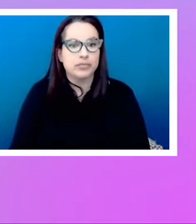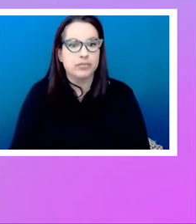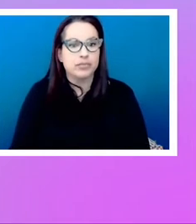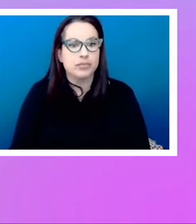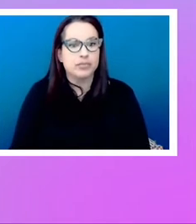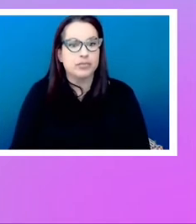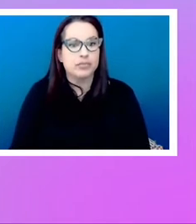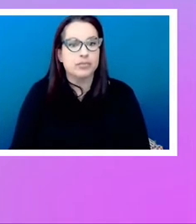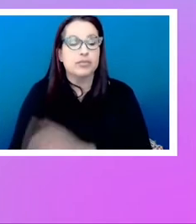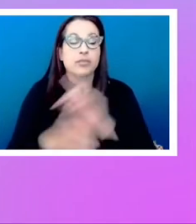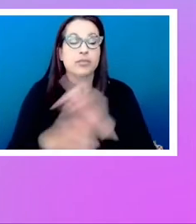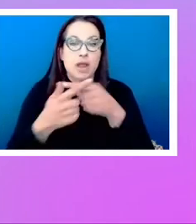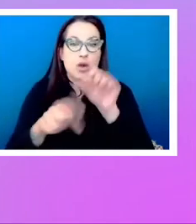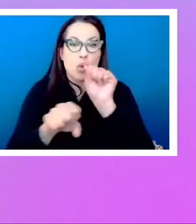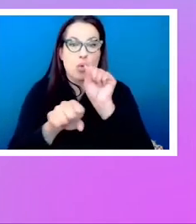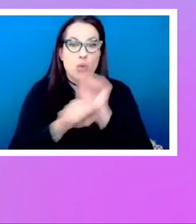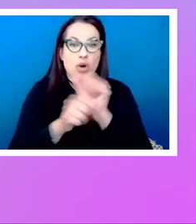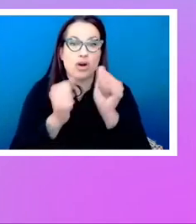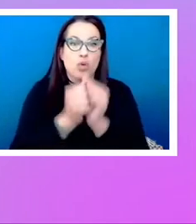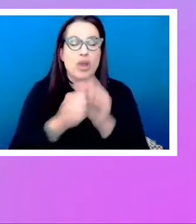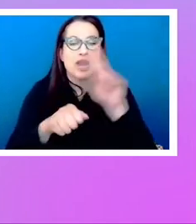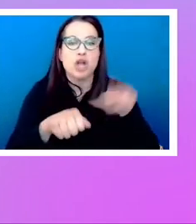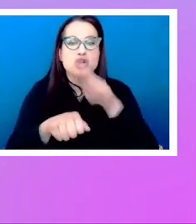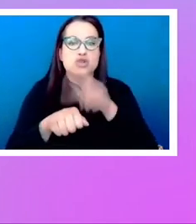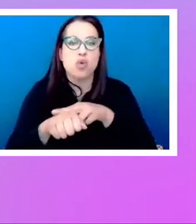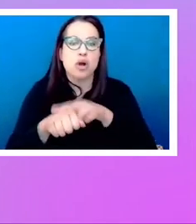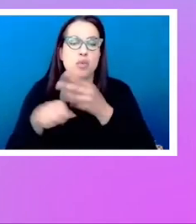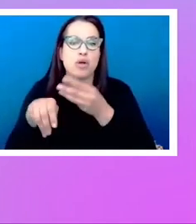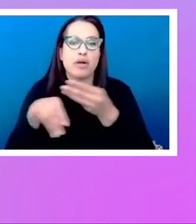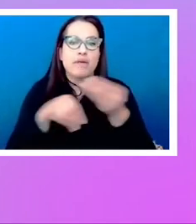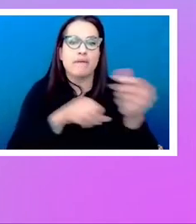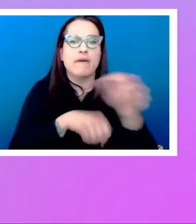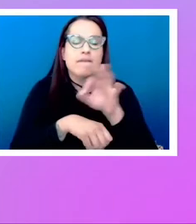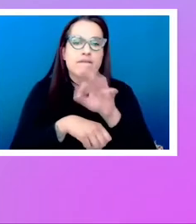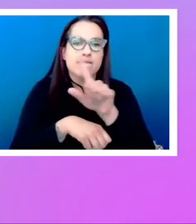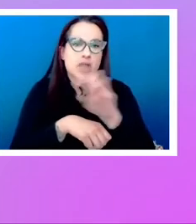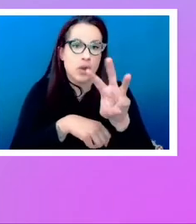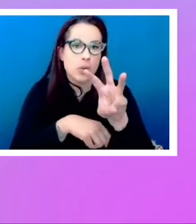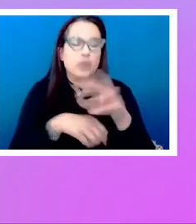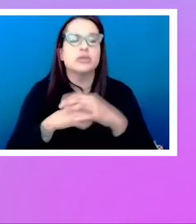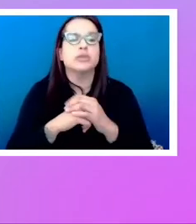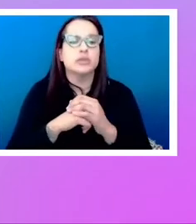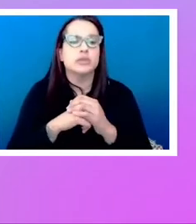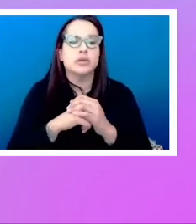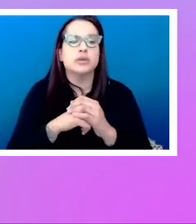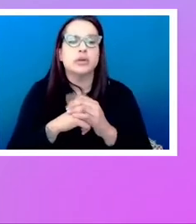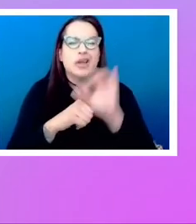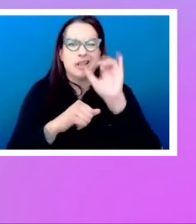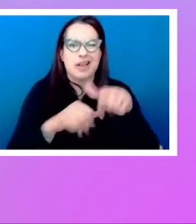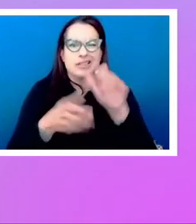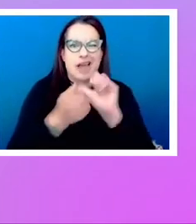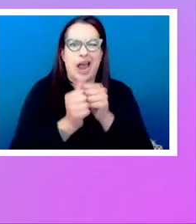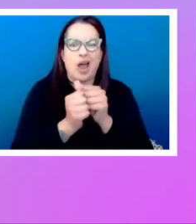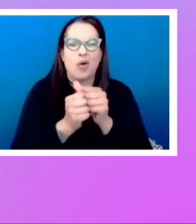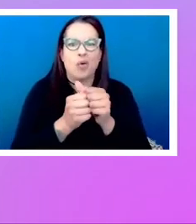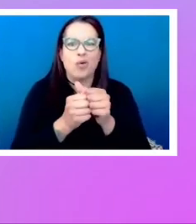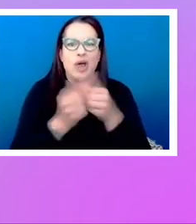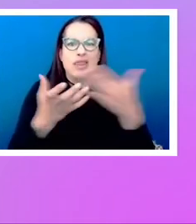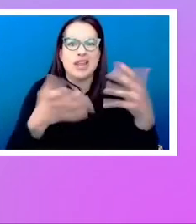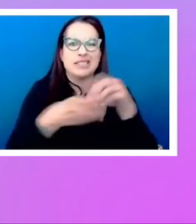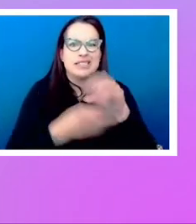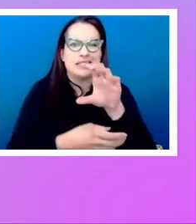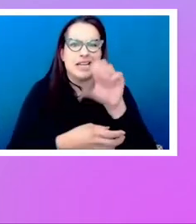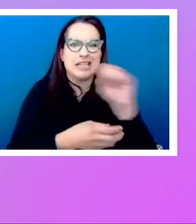And then you should work with normal flow. So normal flow, that way that things in CSS work